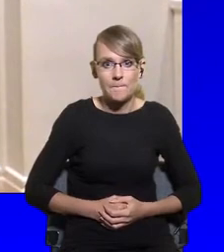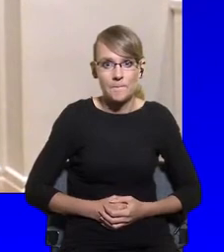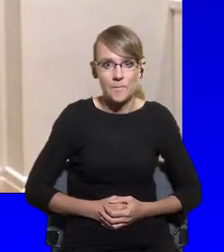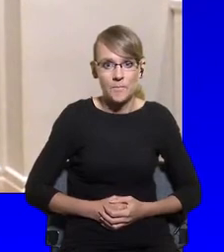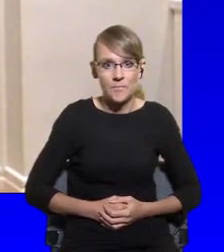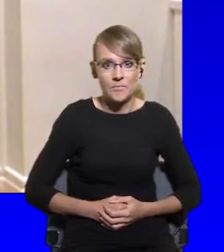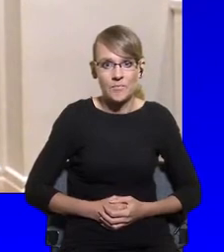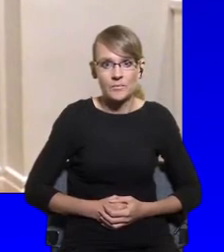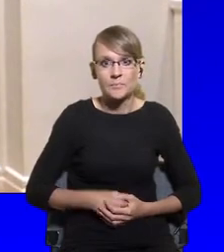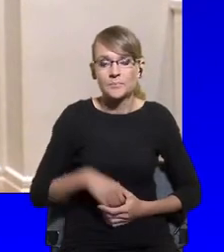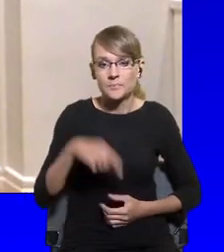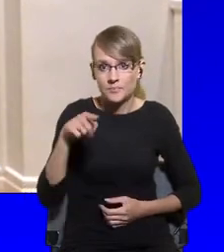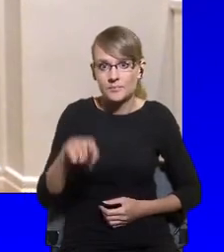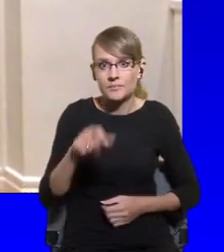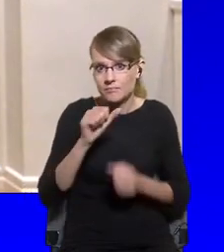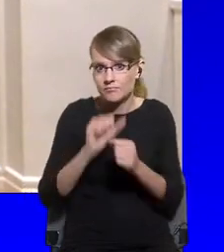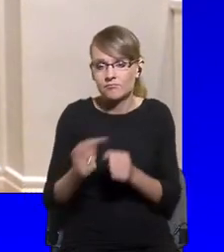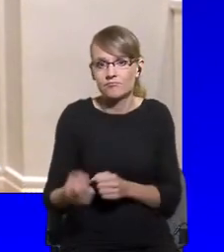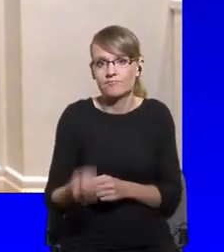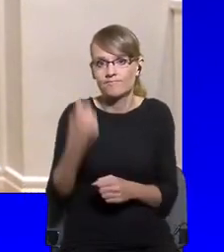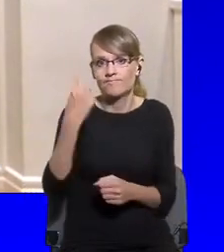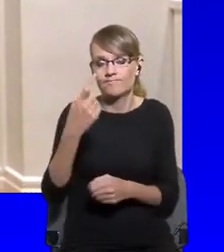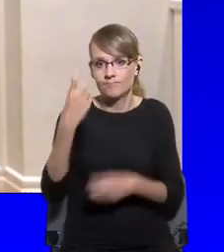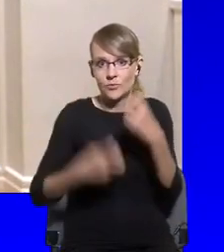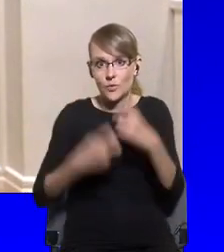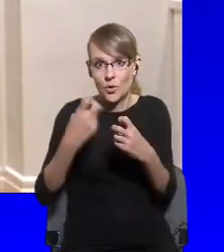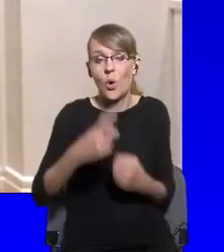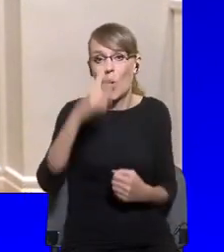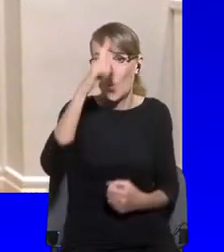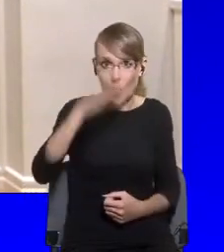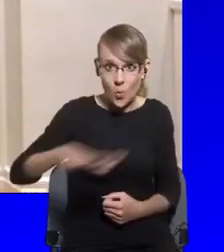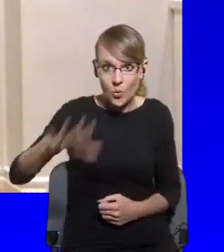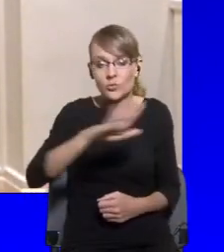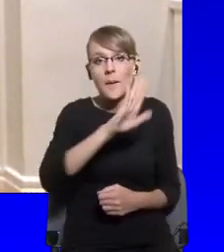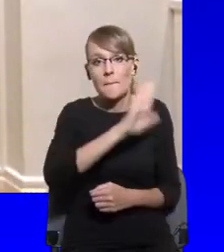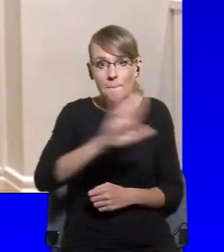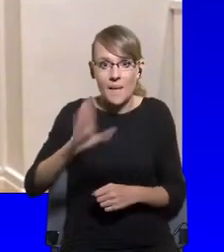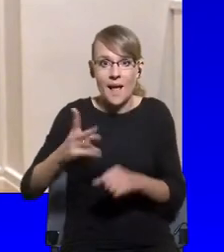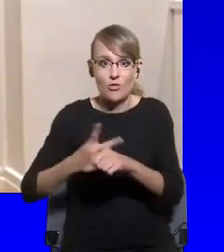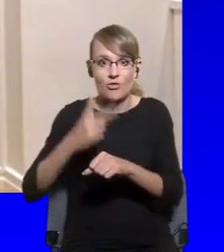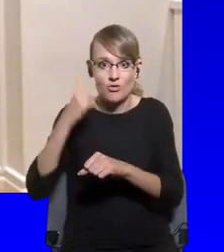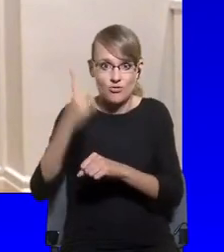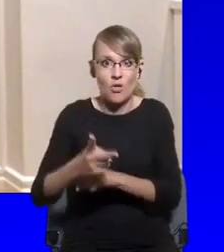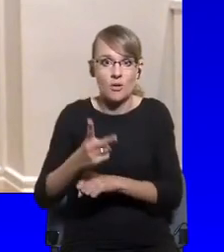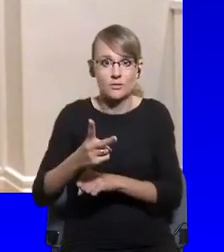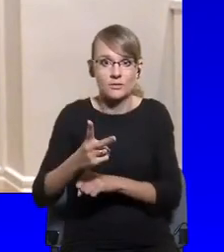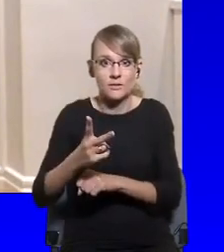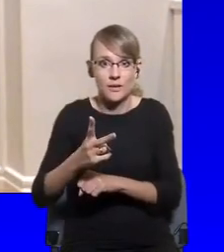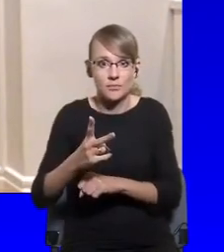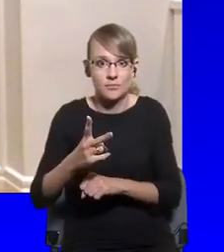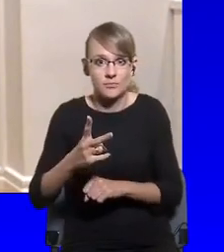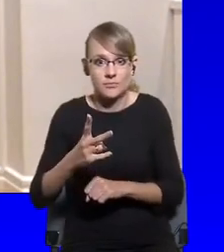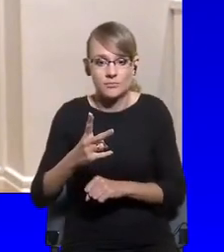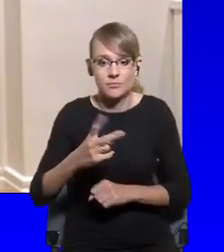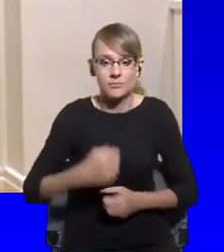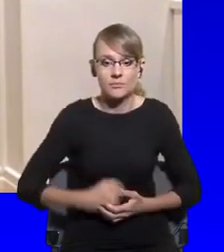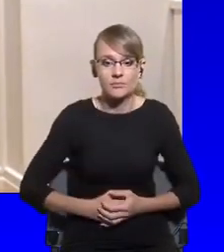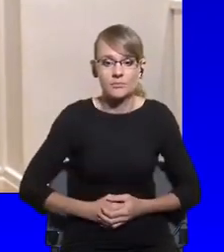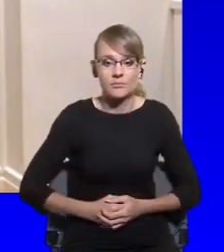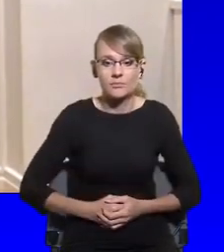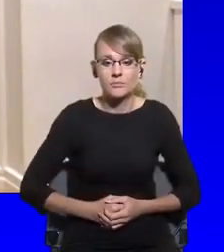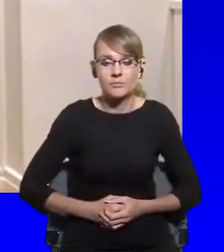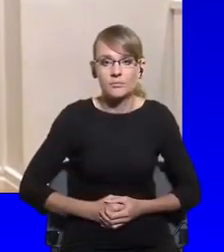free information these days online, where they can freely access the wildest conspiracy theories.